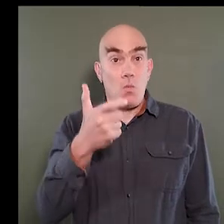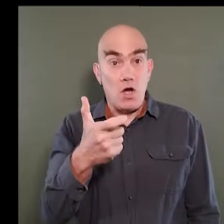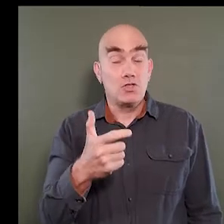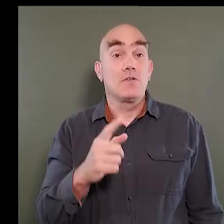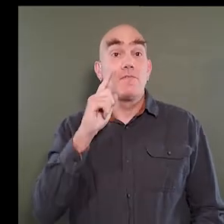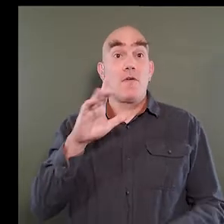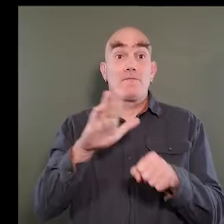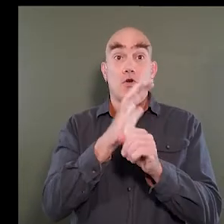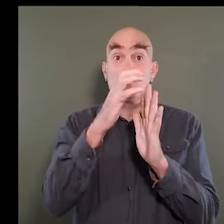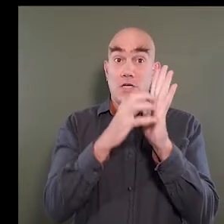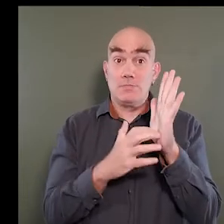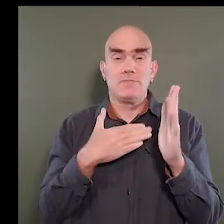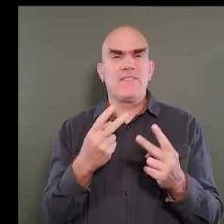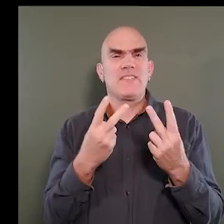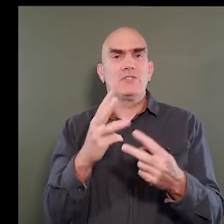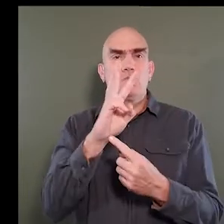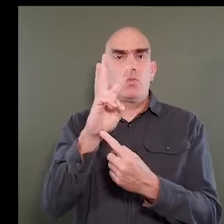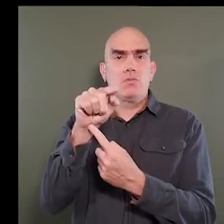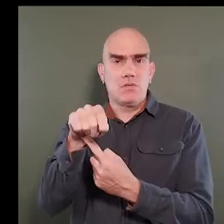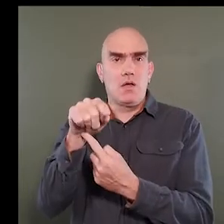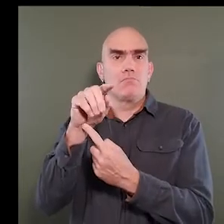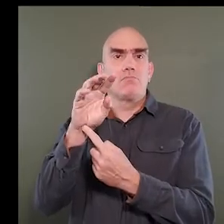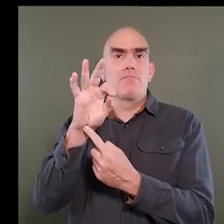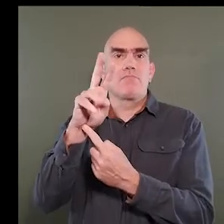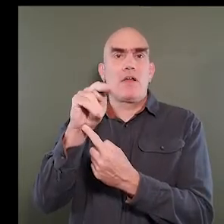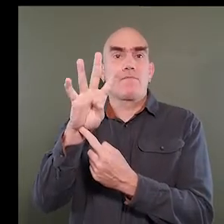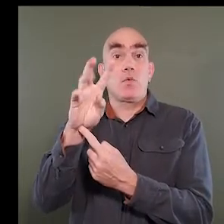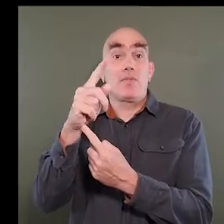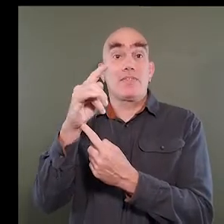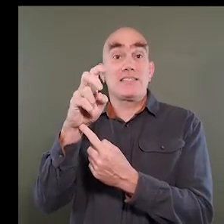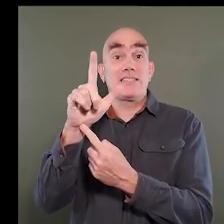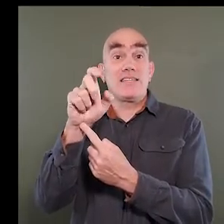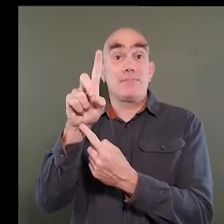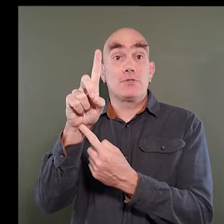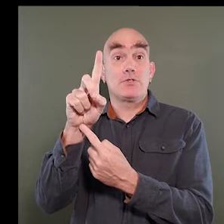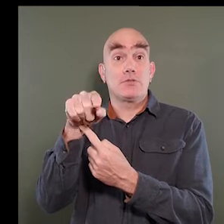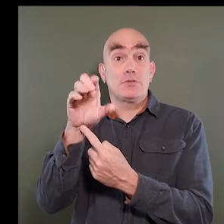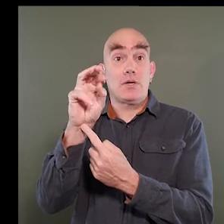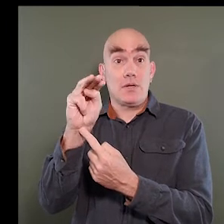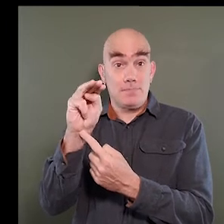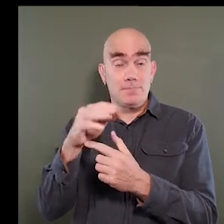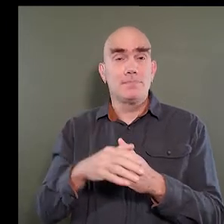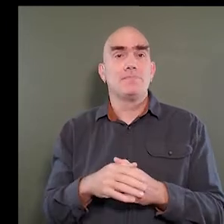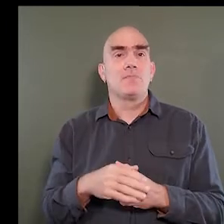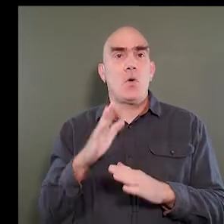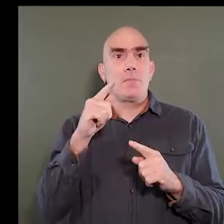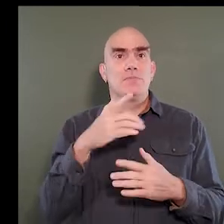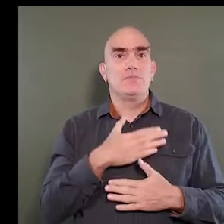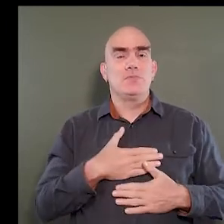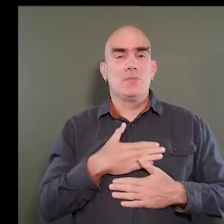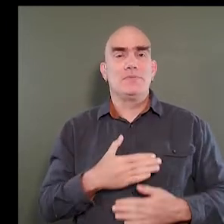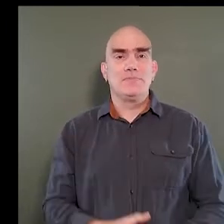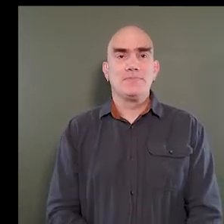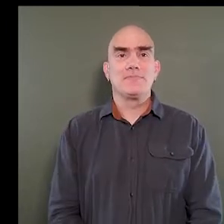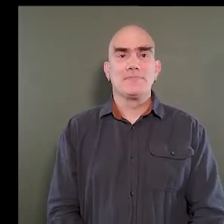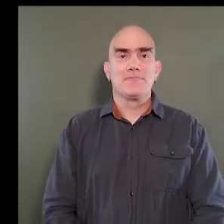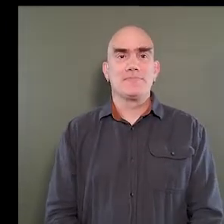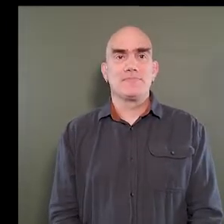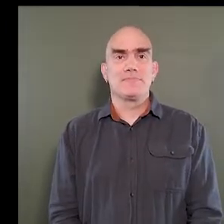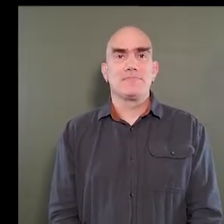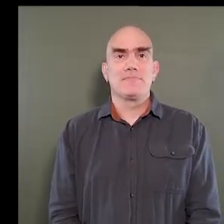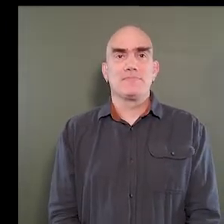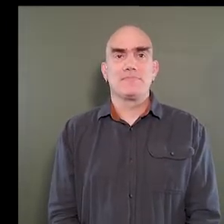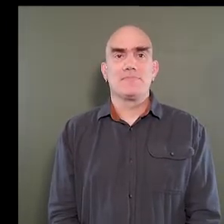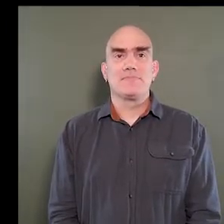Thank you for watching, and for a full transcript, visit www.funforthedisabled.com. We hope you